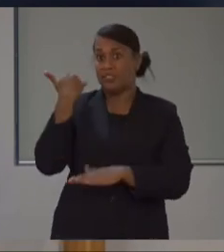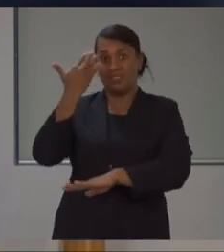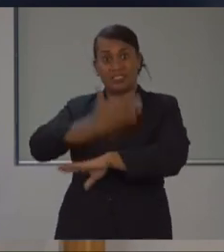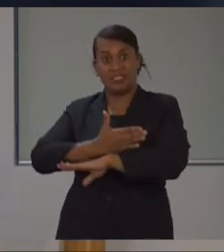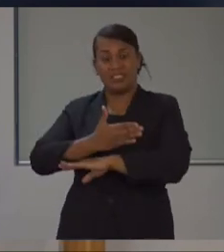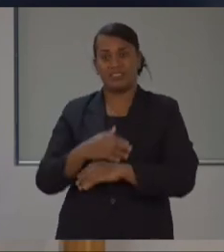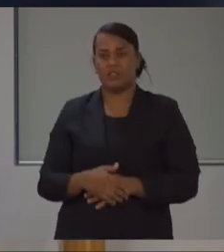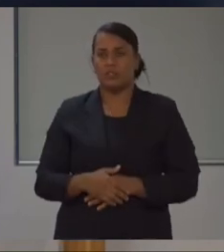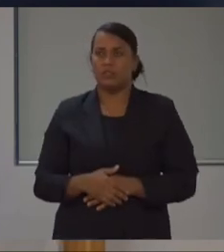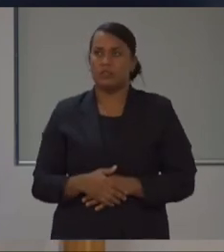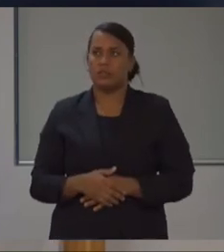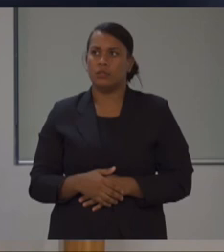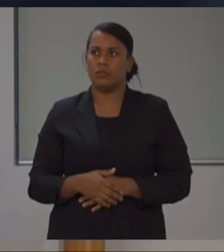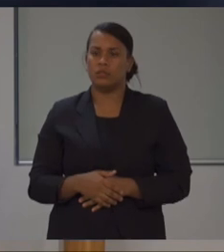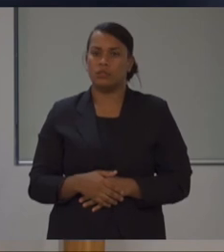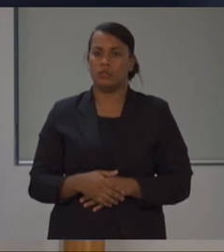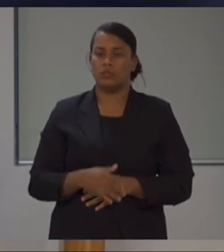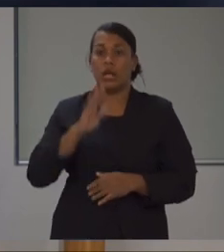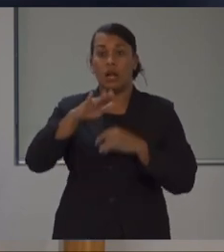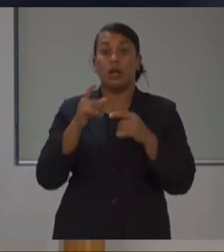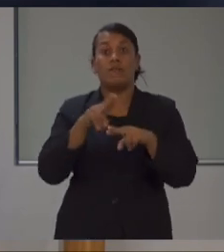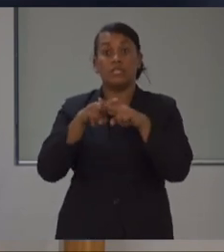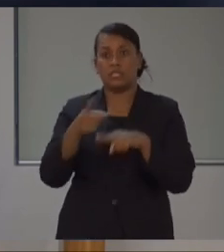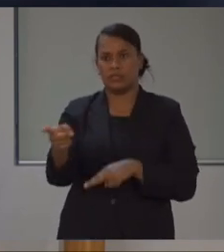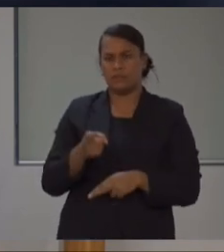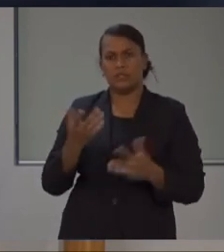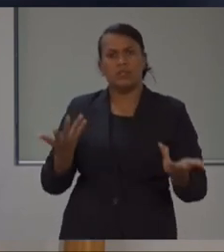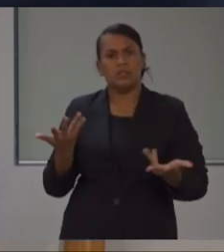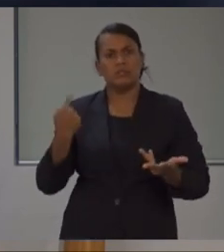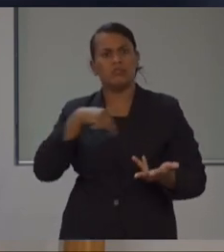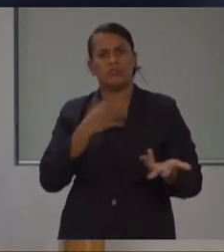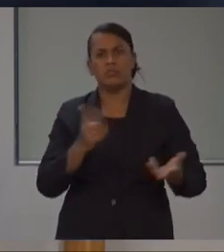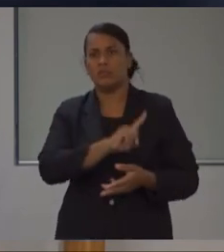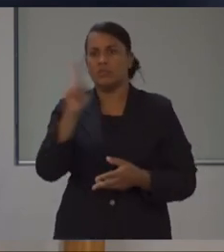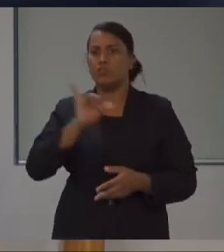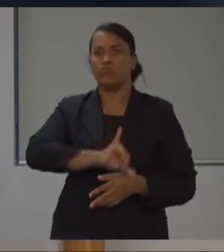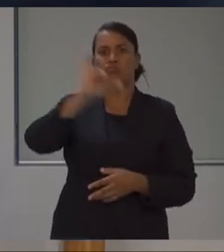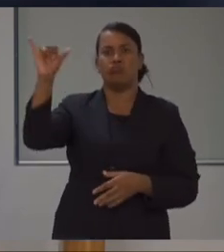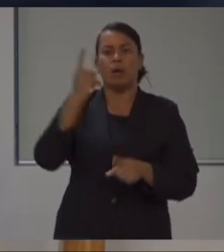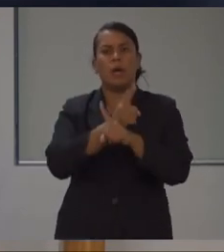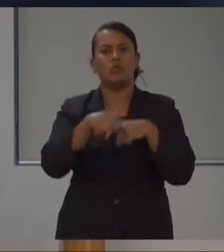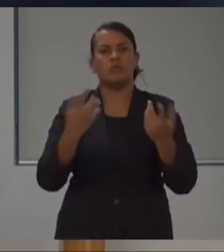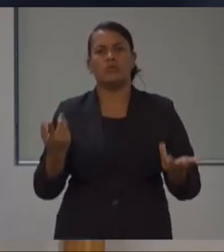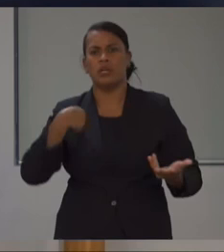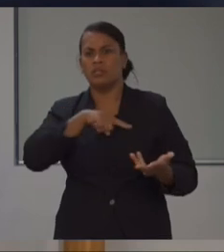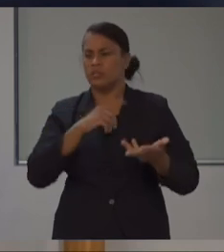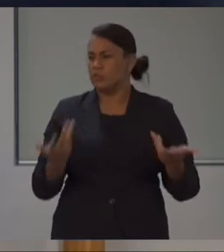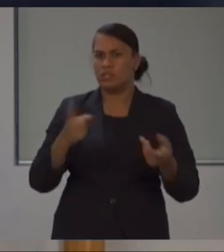as one of the only six countries in the world, to talk about our COVID-19 response in a WHO